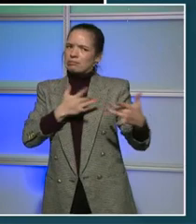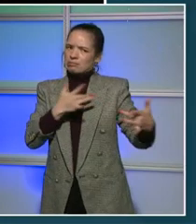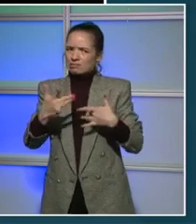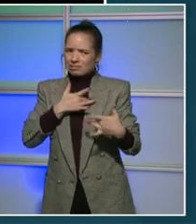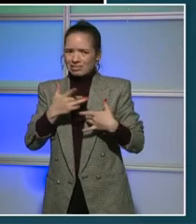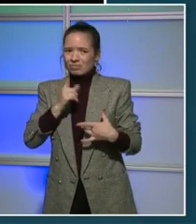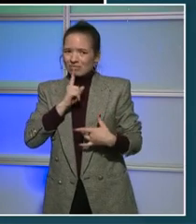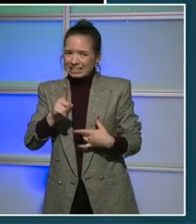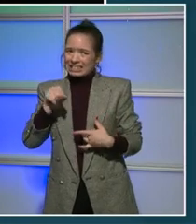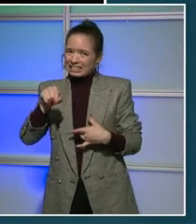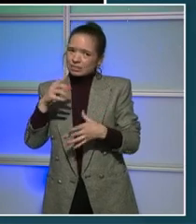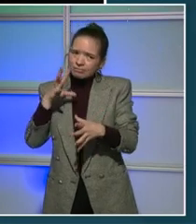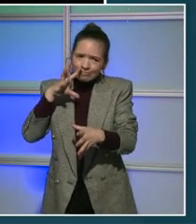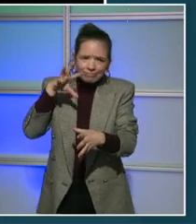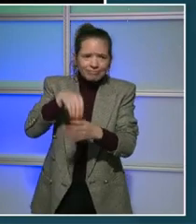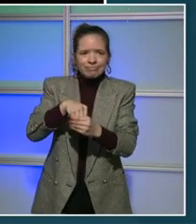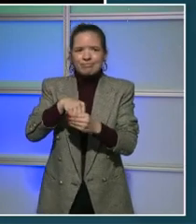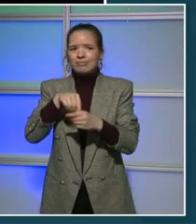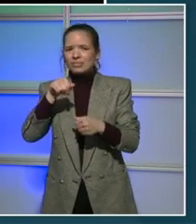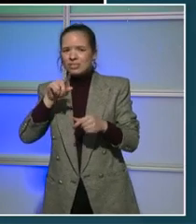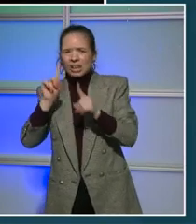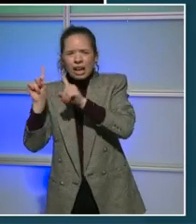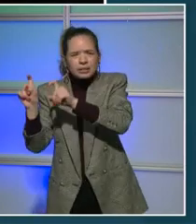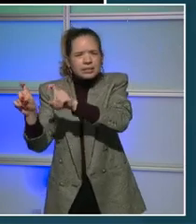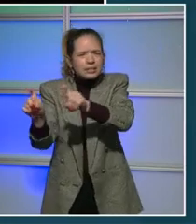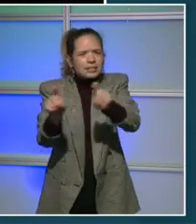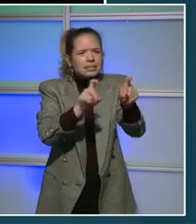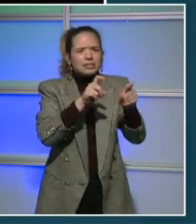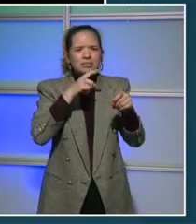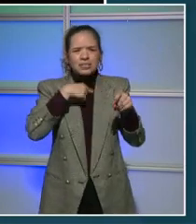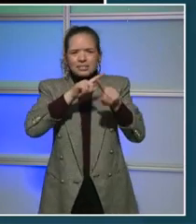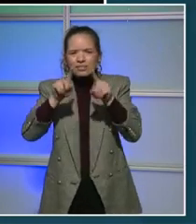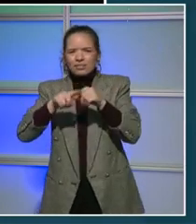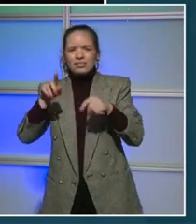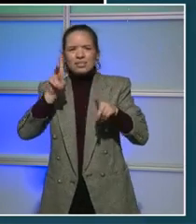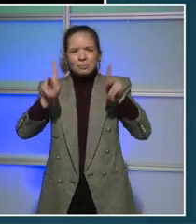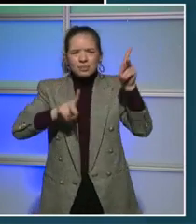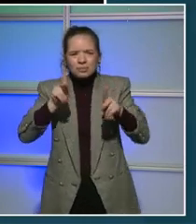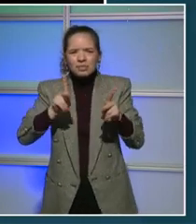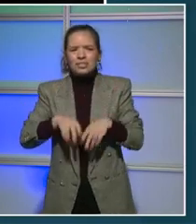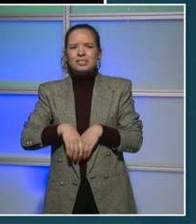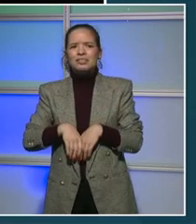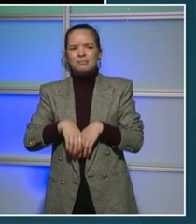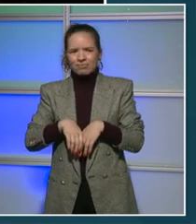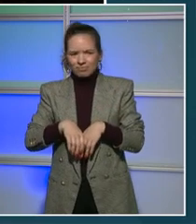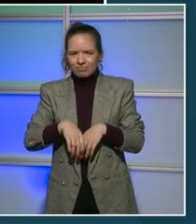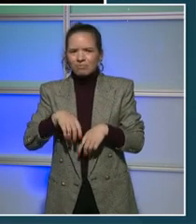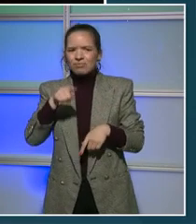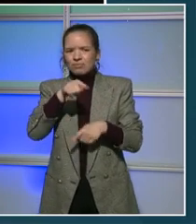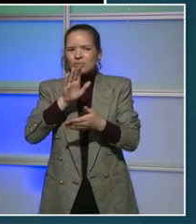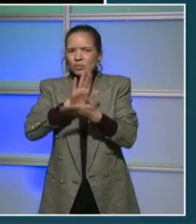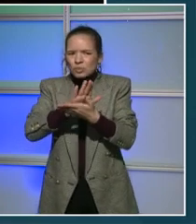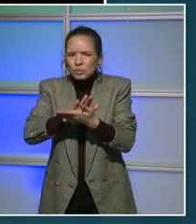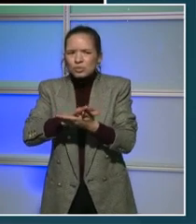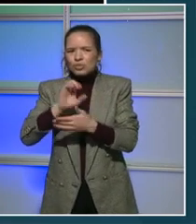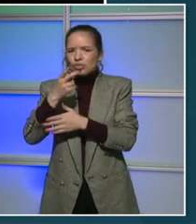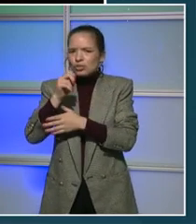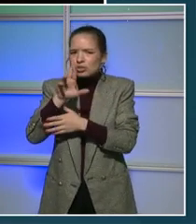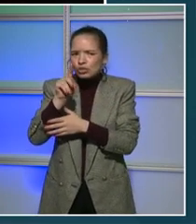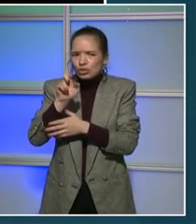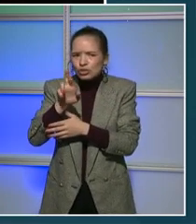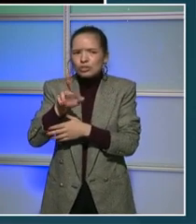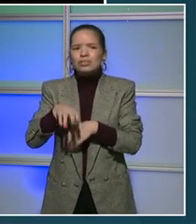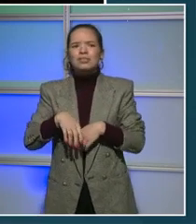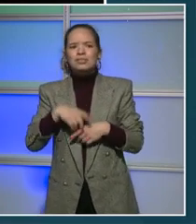chancellor and leaders across the public charter school sector to help us think about how we can ensure our young people are learning all kinds of important